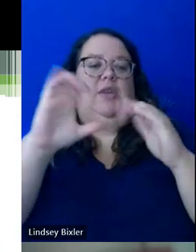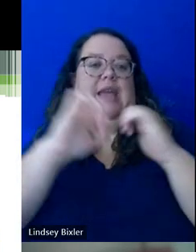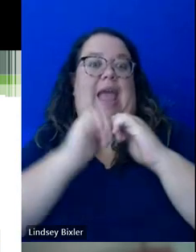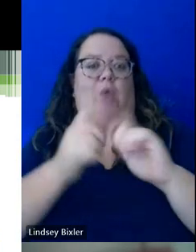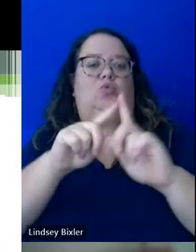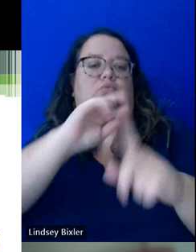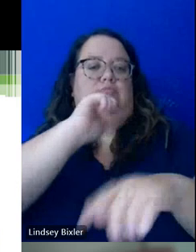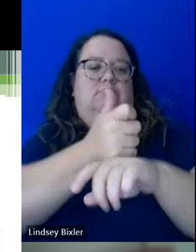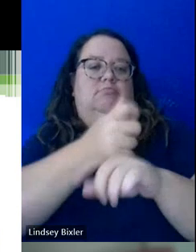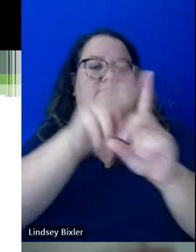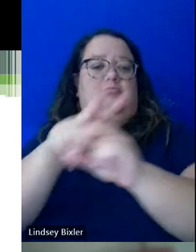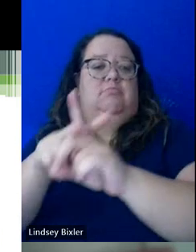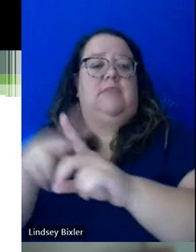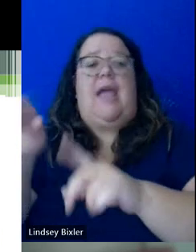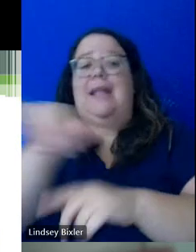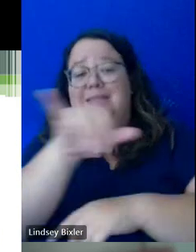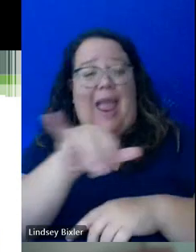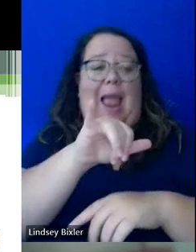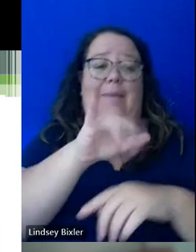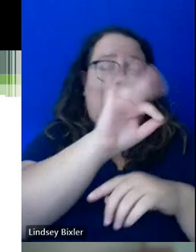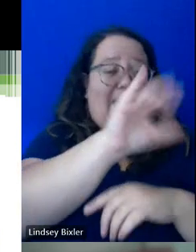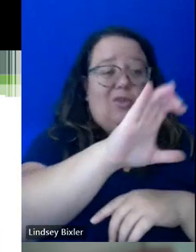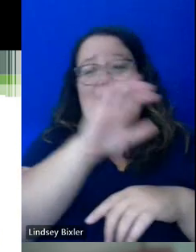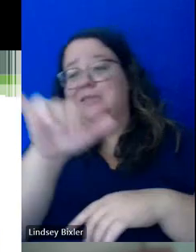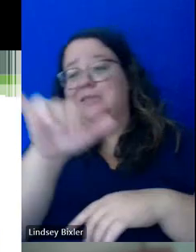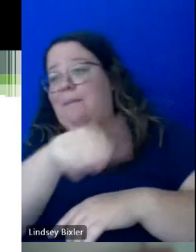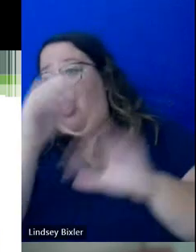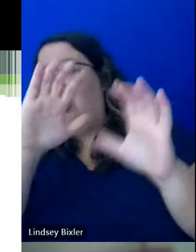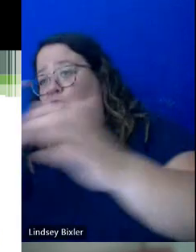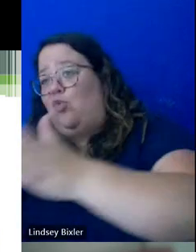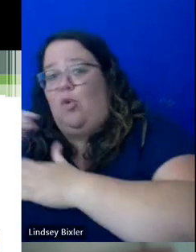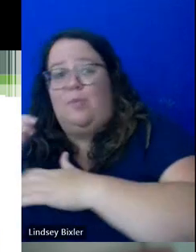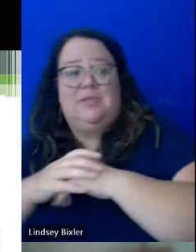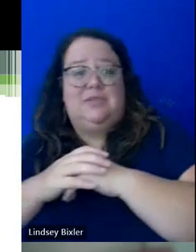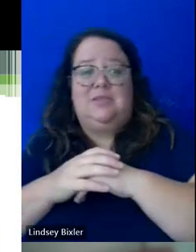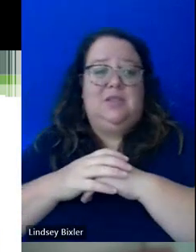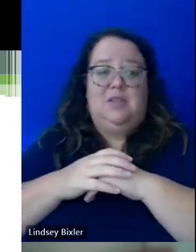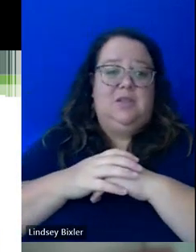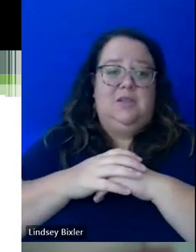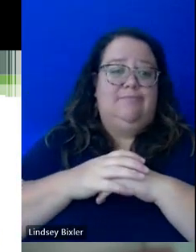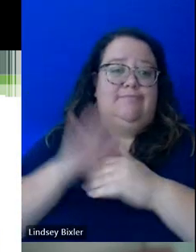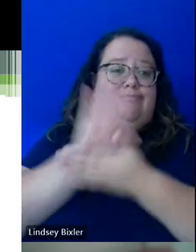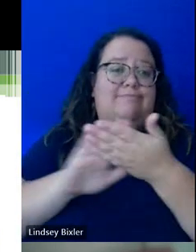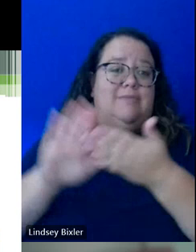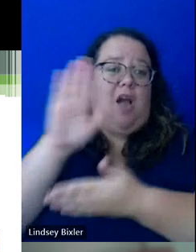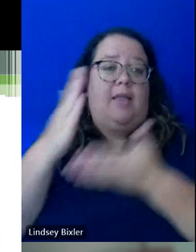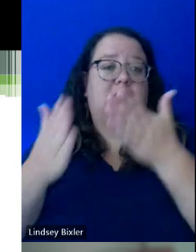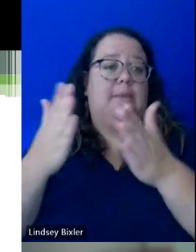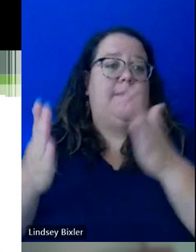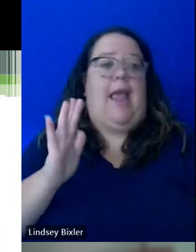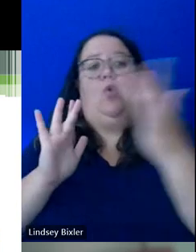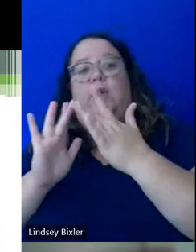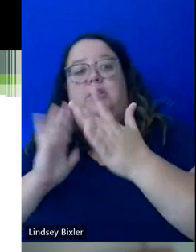to other campus partners as well, you know, beyond, you know, a need-to-know basis. know, a college may reach out to